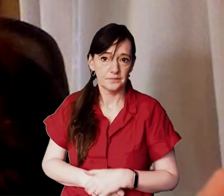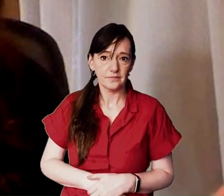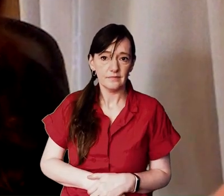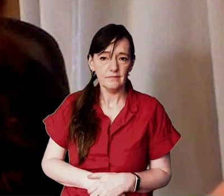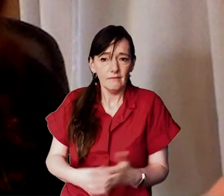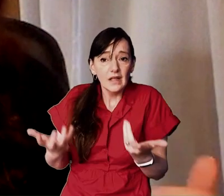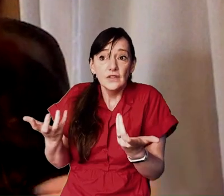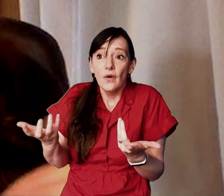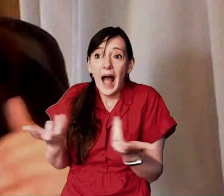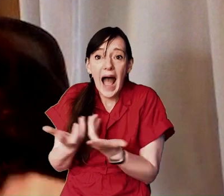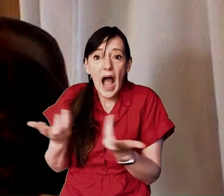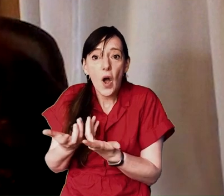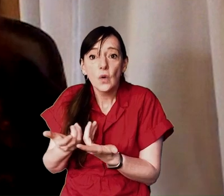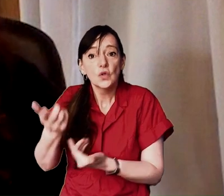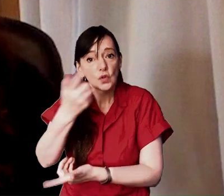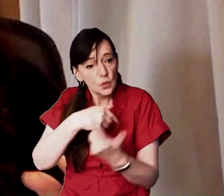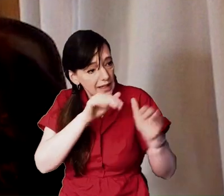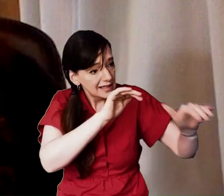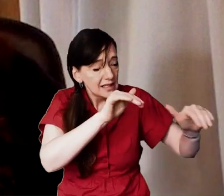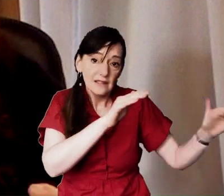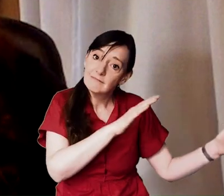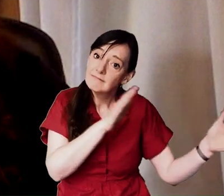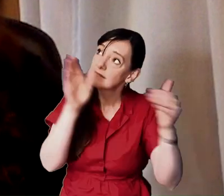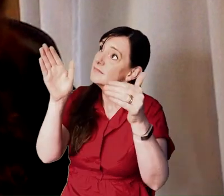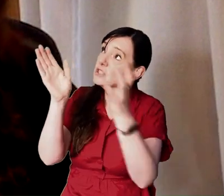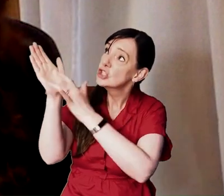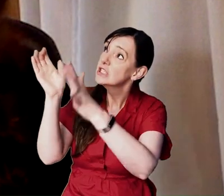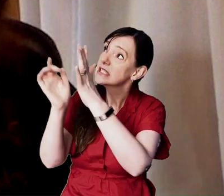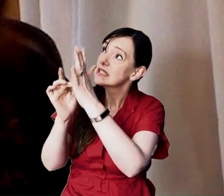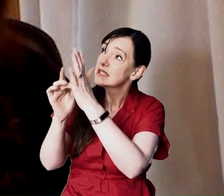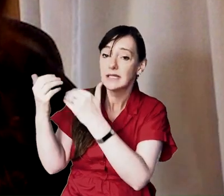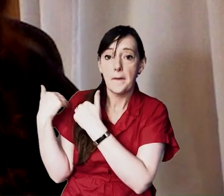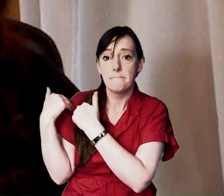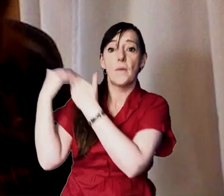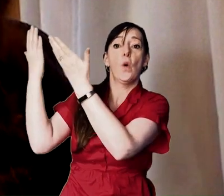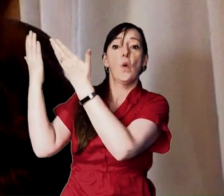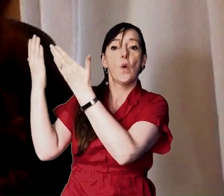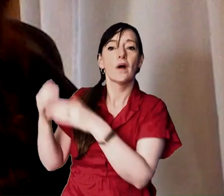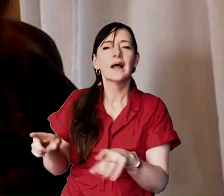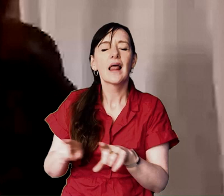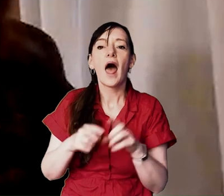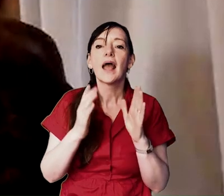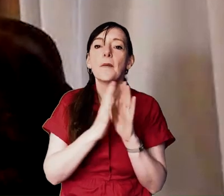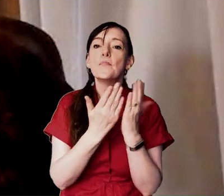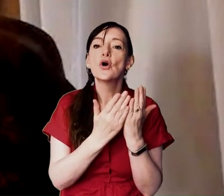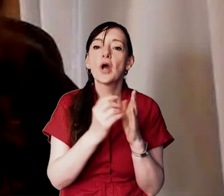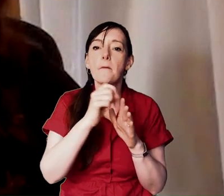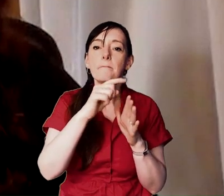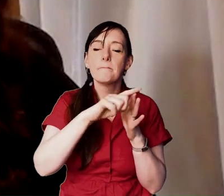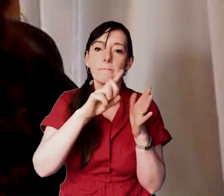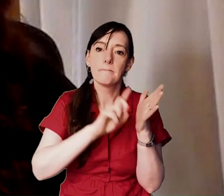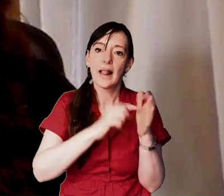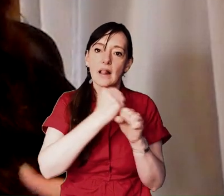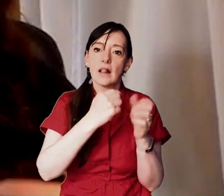heaviest burden how do we point others to the place where their burden can be removed and you know a little bit like pilgrim and pilgrim's